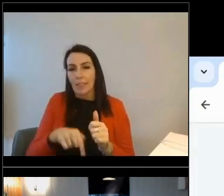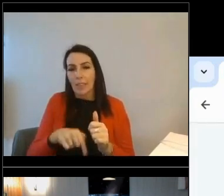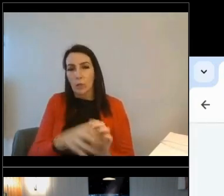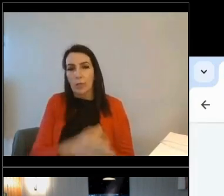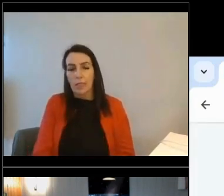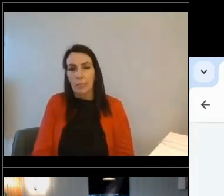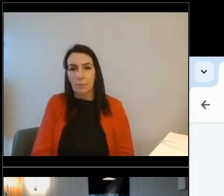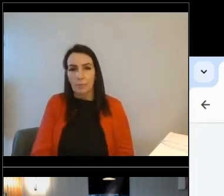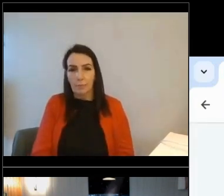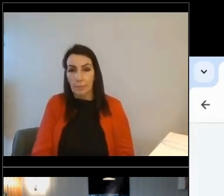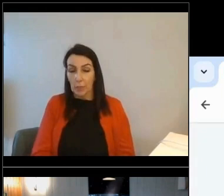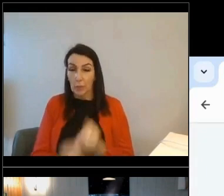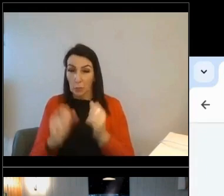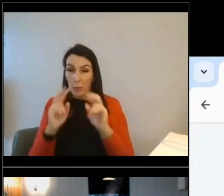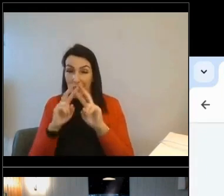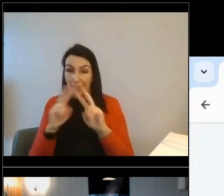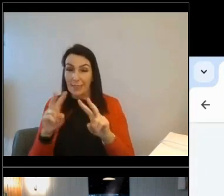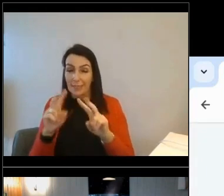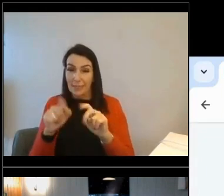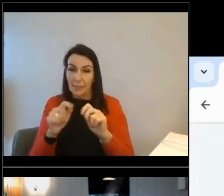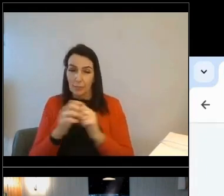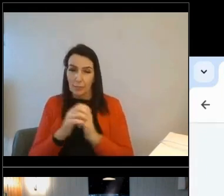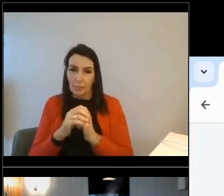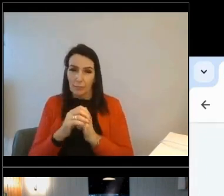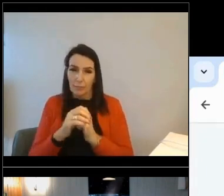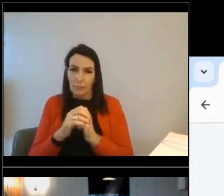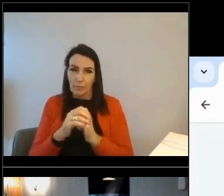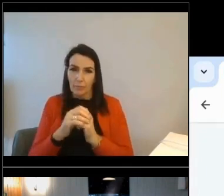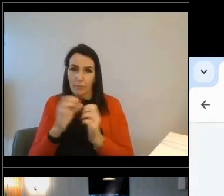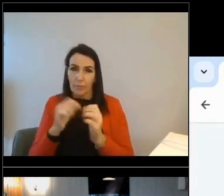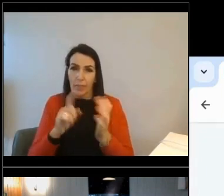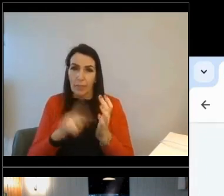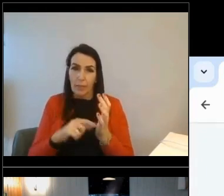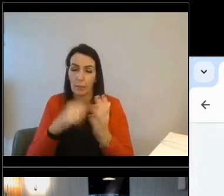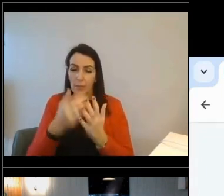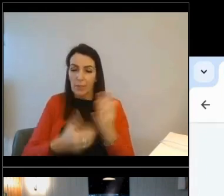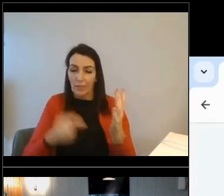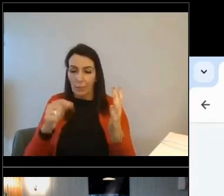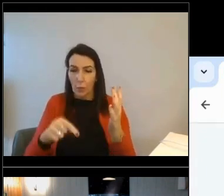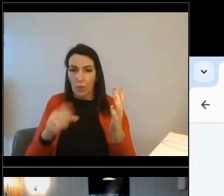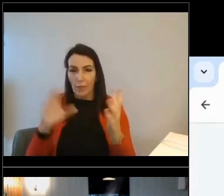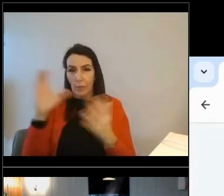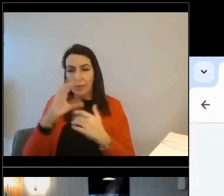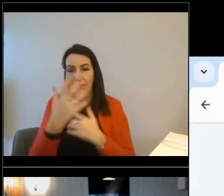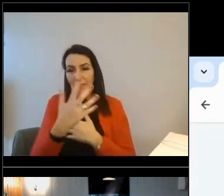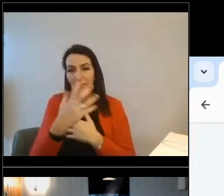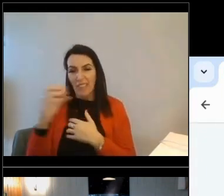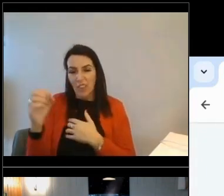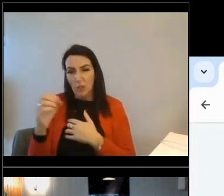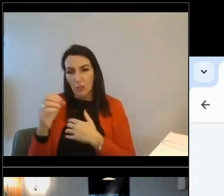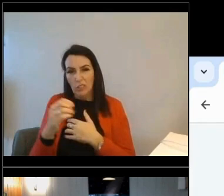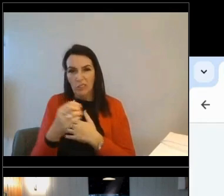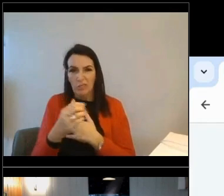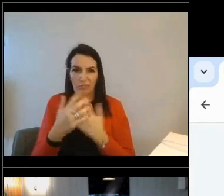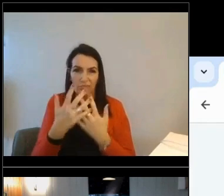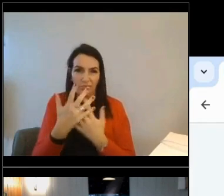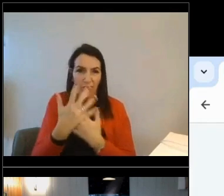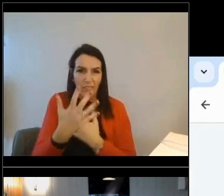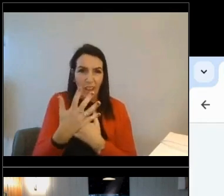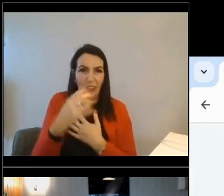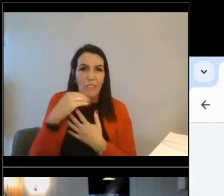And you can see here that the likely bill savings for that amount of investment is 563 pounds a year on average.